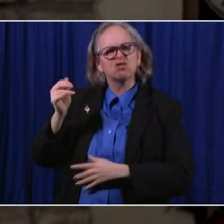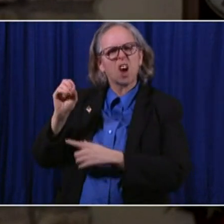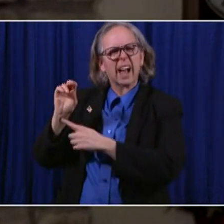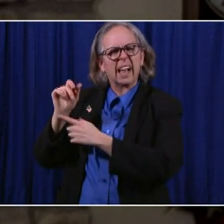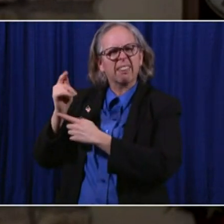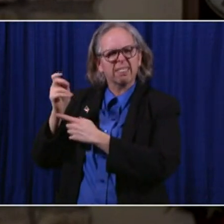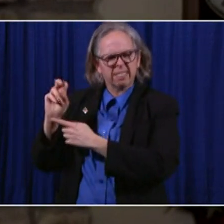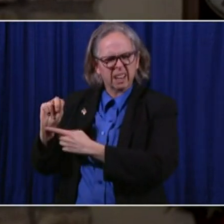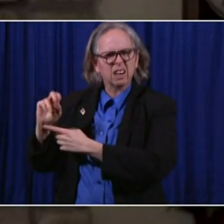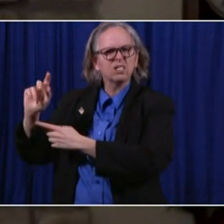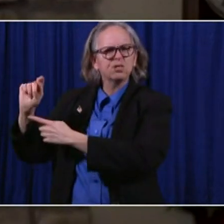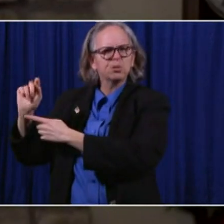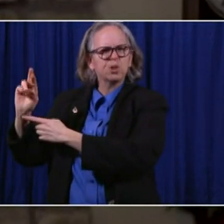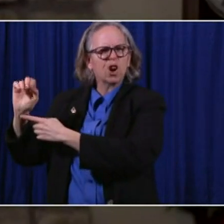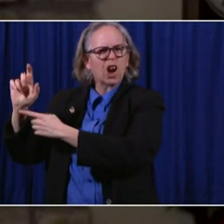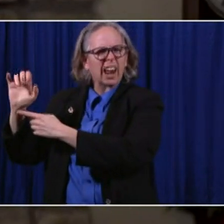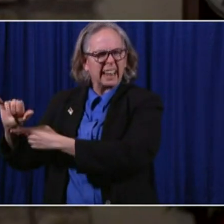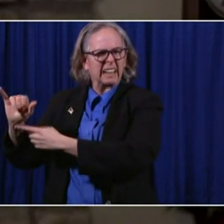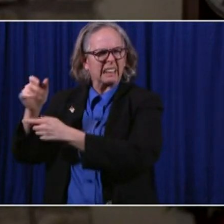Turley said something